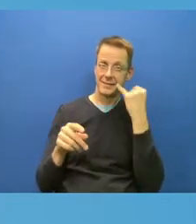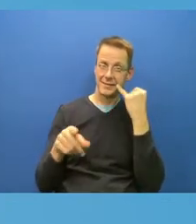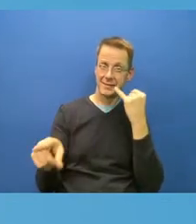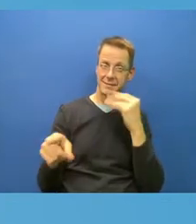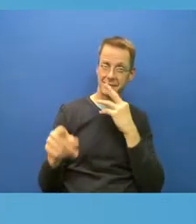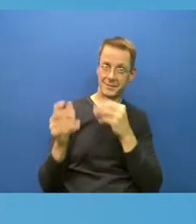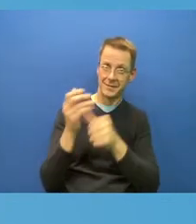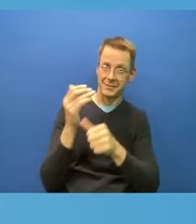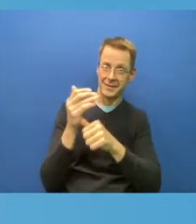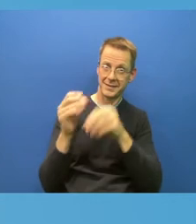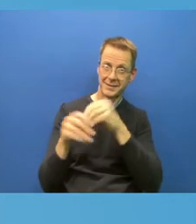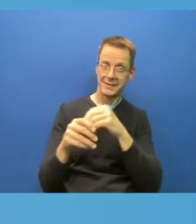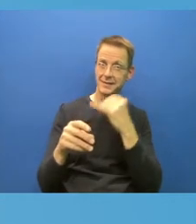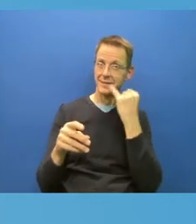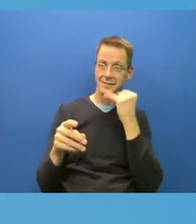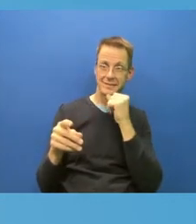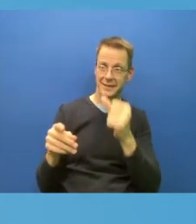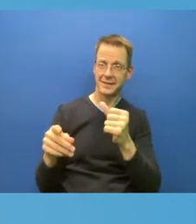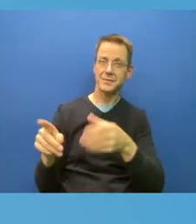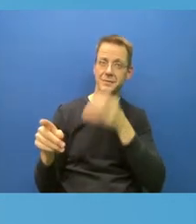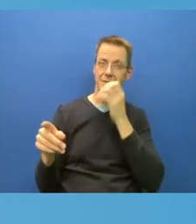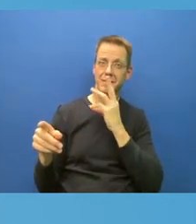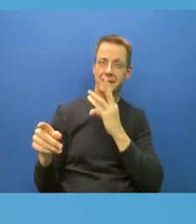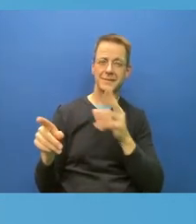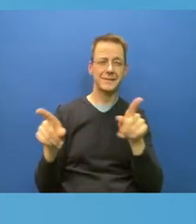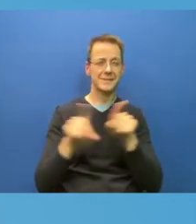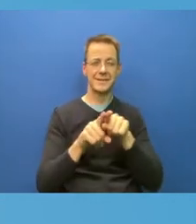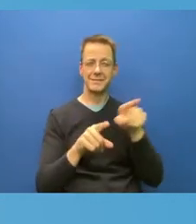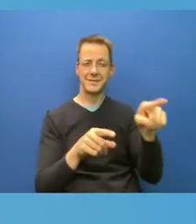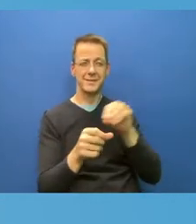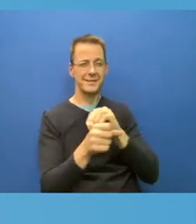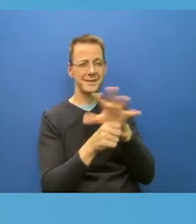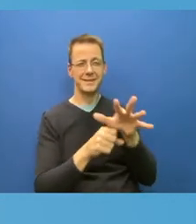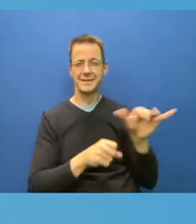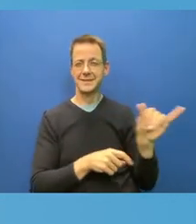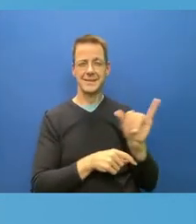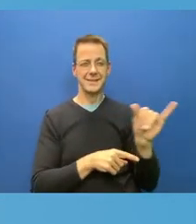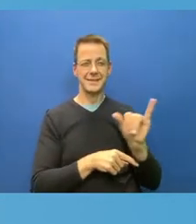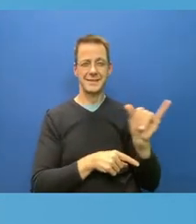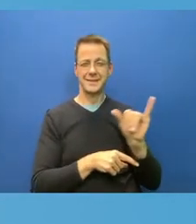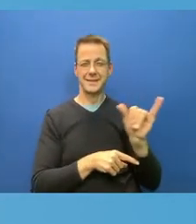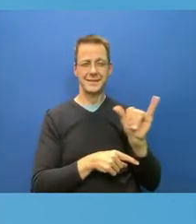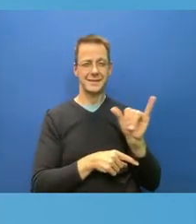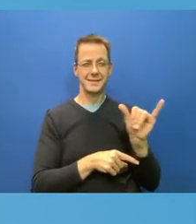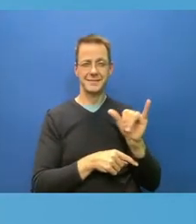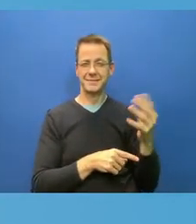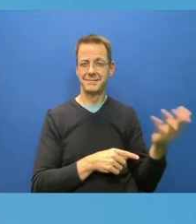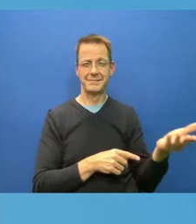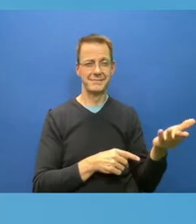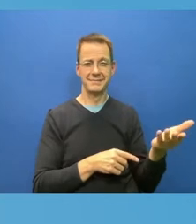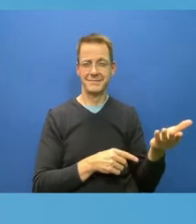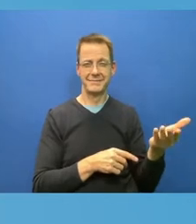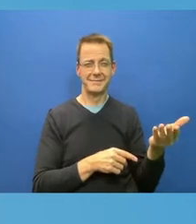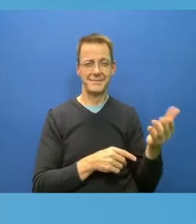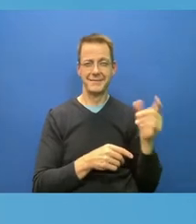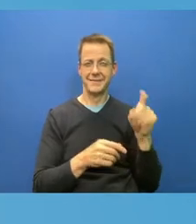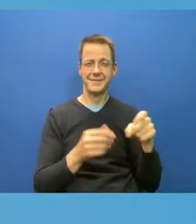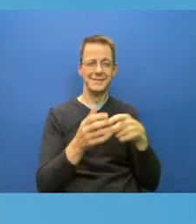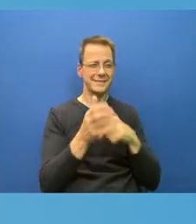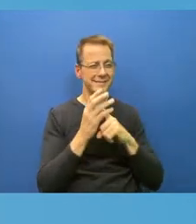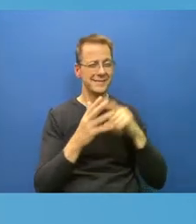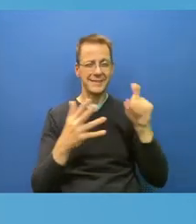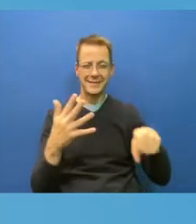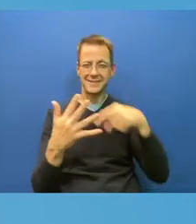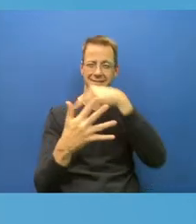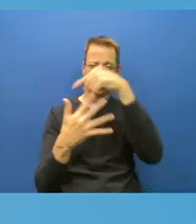deal with this. So we don't need to do lockdowns. It's inappropriate to do lockdowns at this point, because we know enough about the science to control this